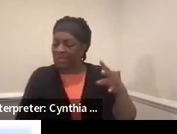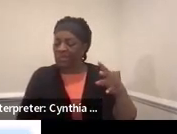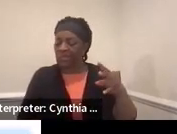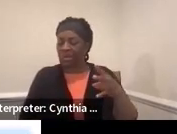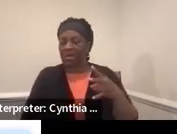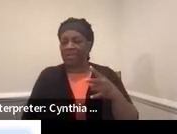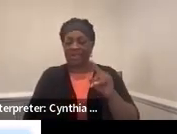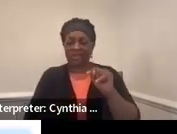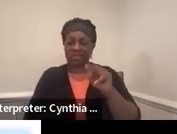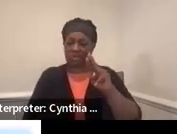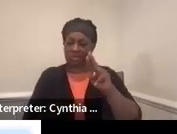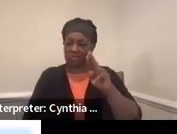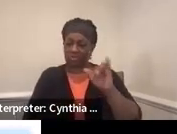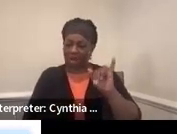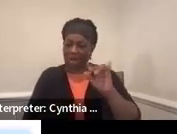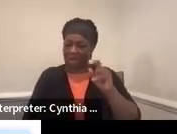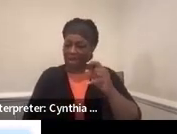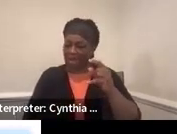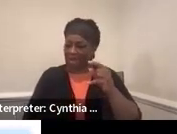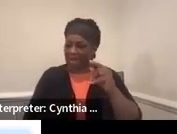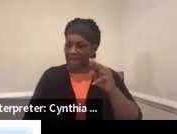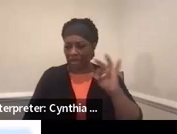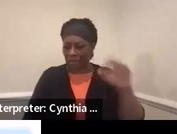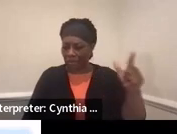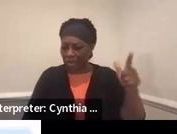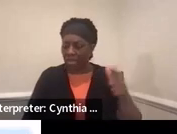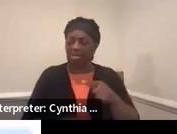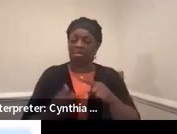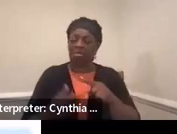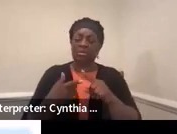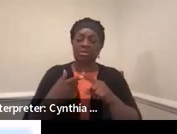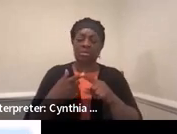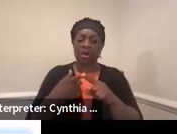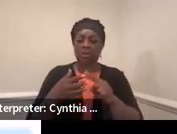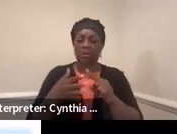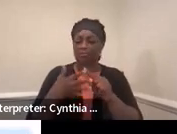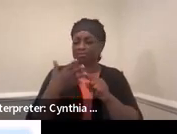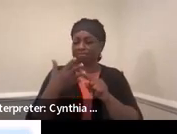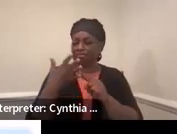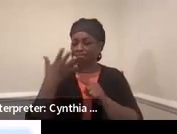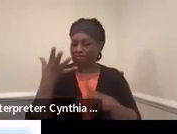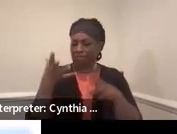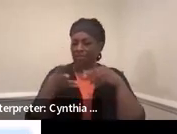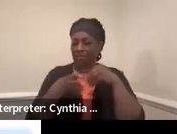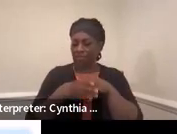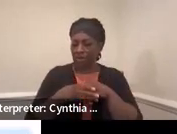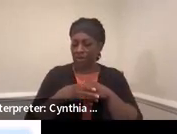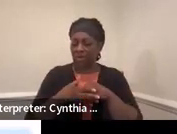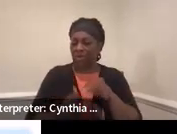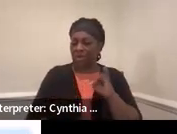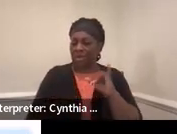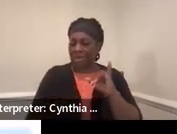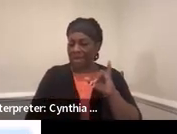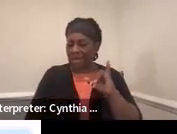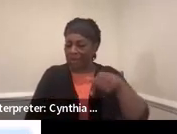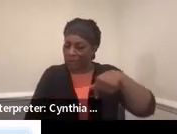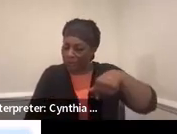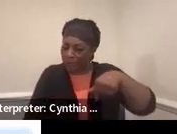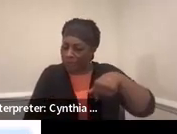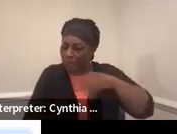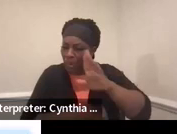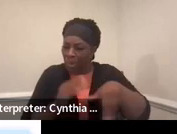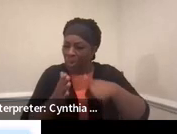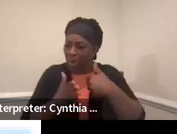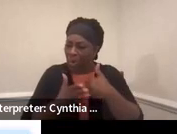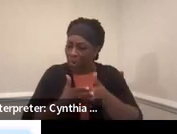right? Does it include the violin? Does it include the IQ? Like all the things that